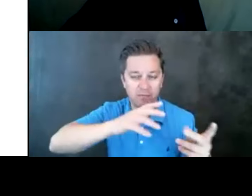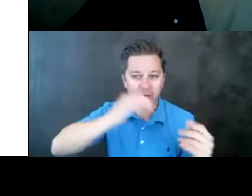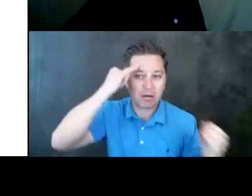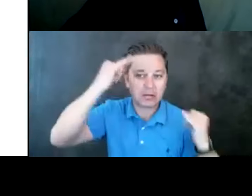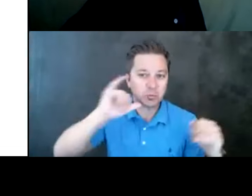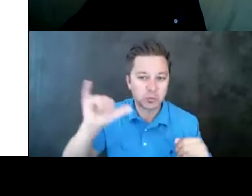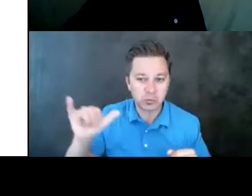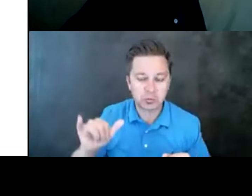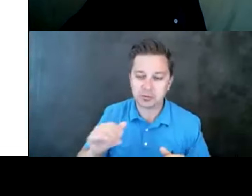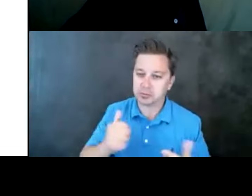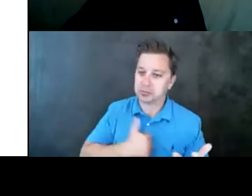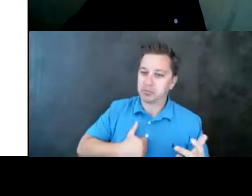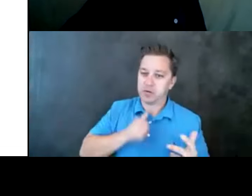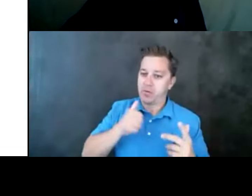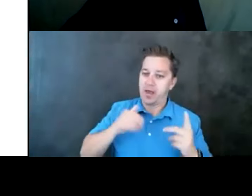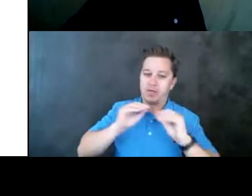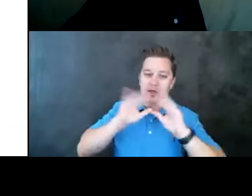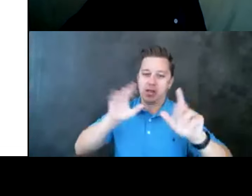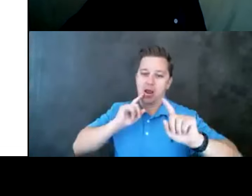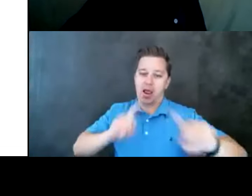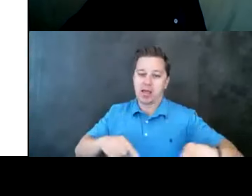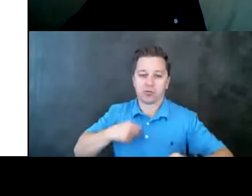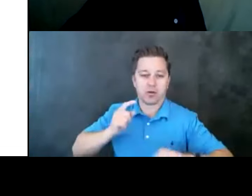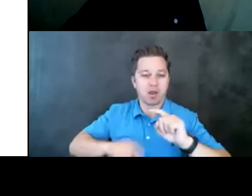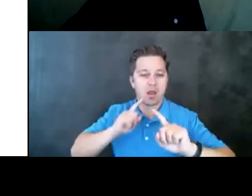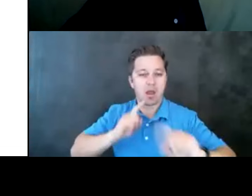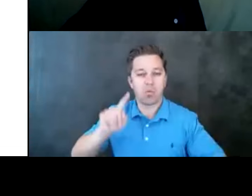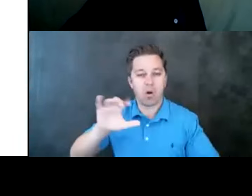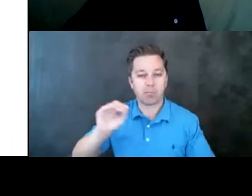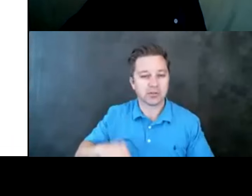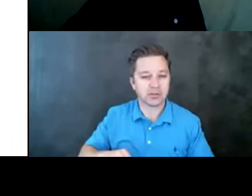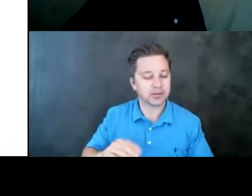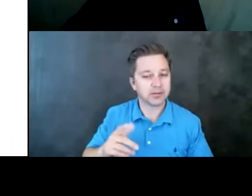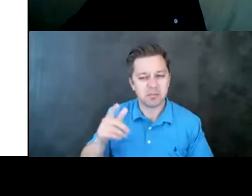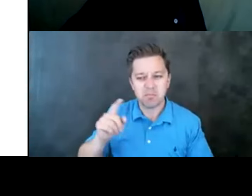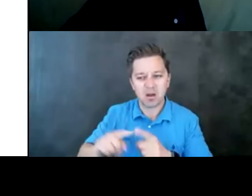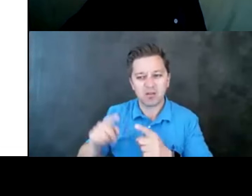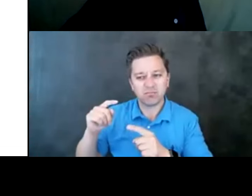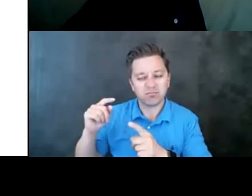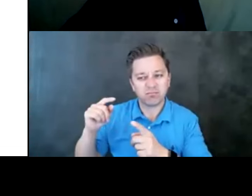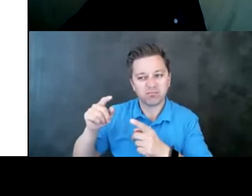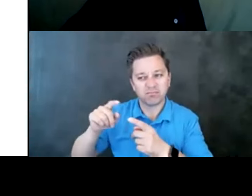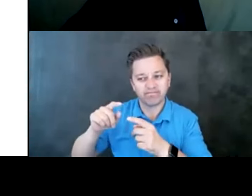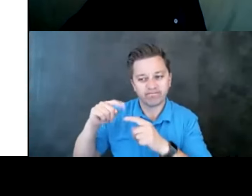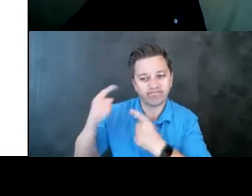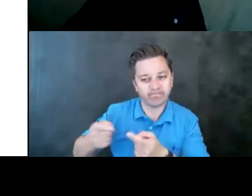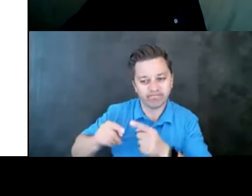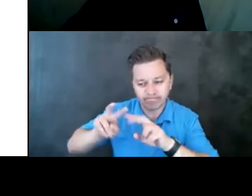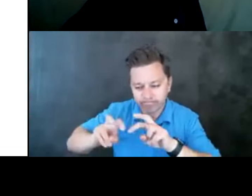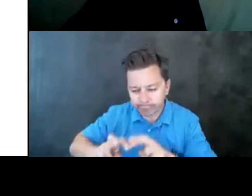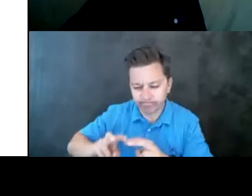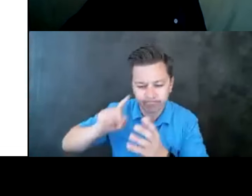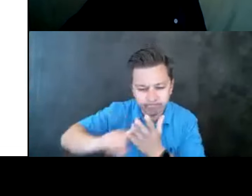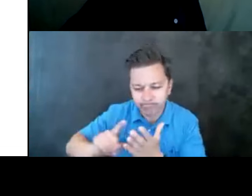answer, and I apologize. I can't answer that 100%, but we're looking into it. One more